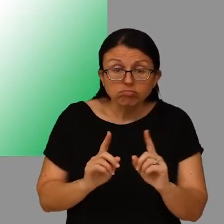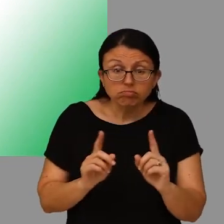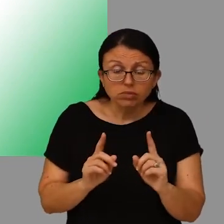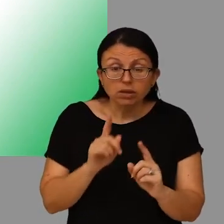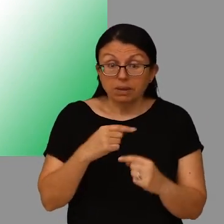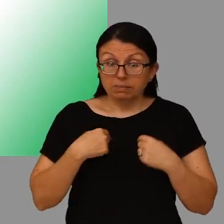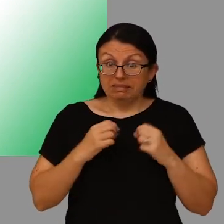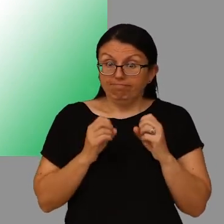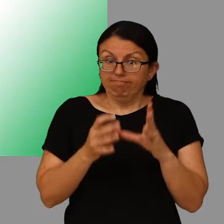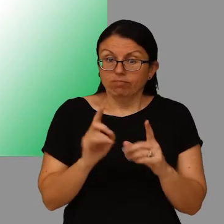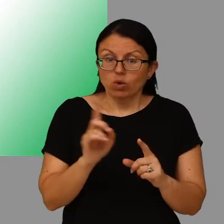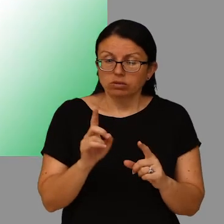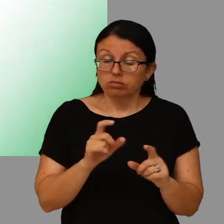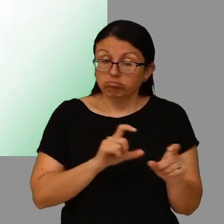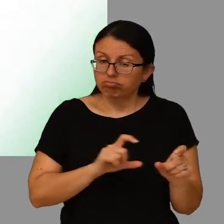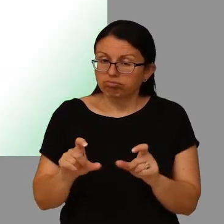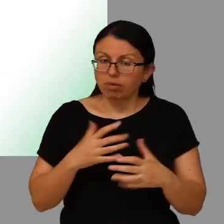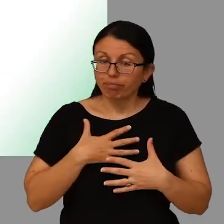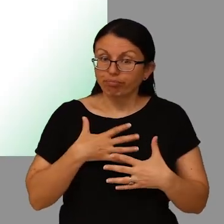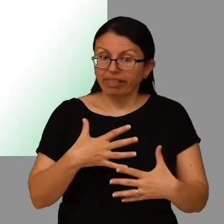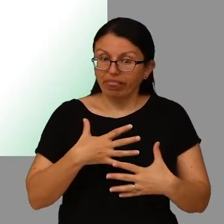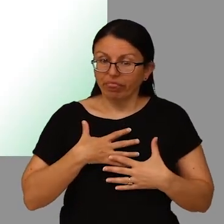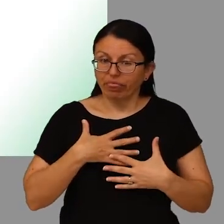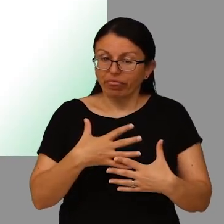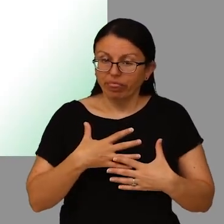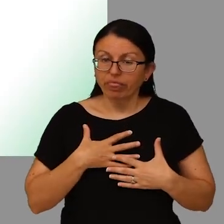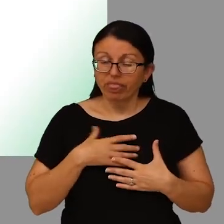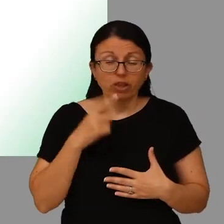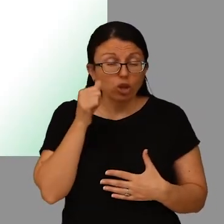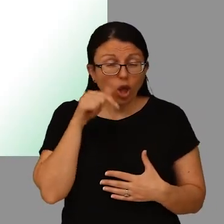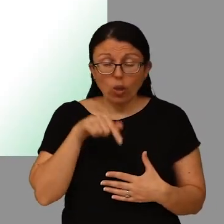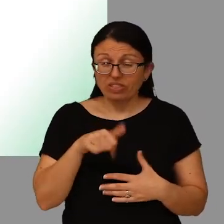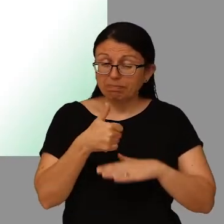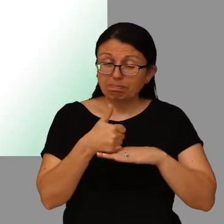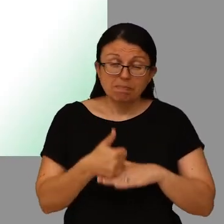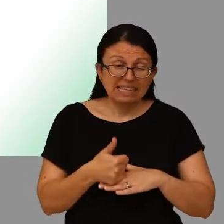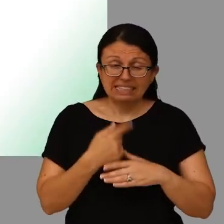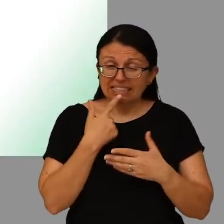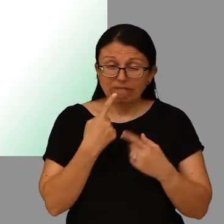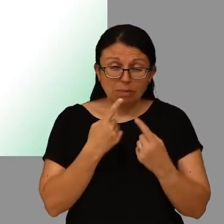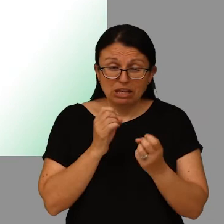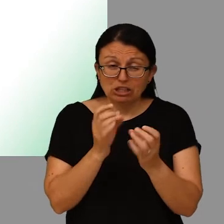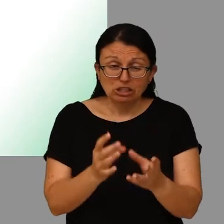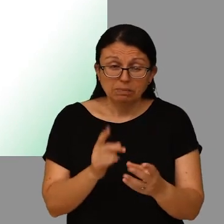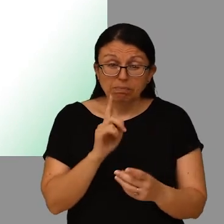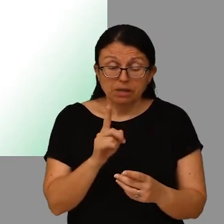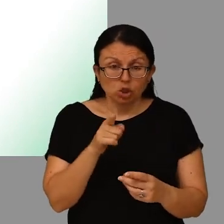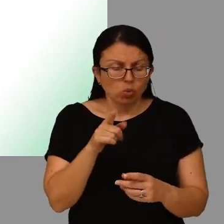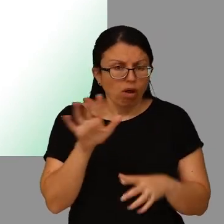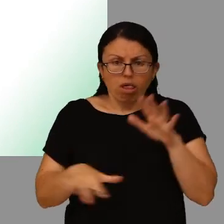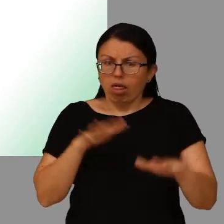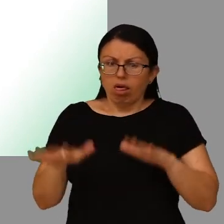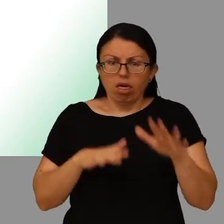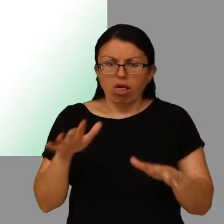key to all of this is to keep breathing and I know that sounds really basic but if you think of the times when you